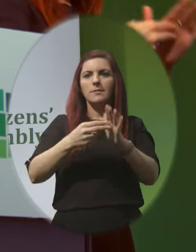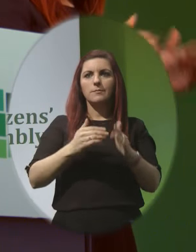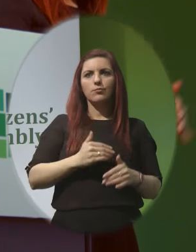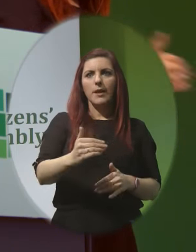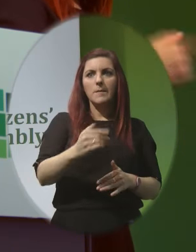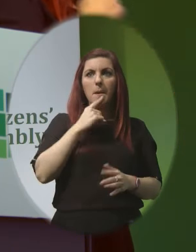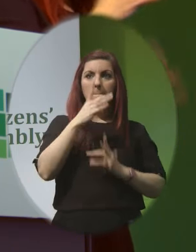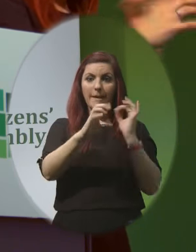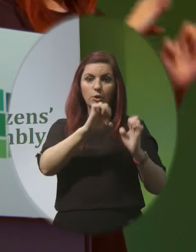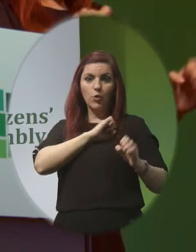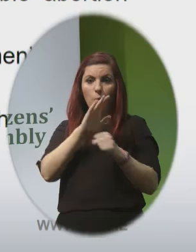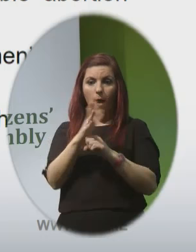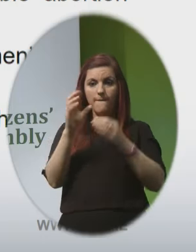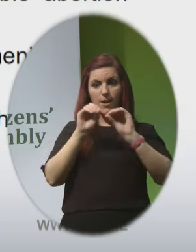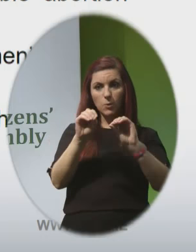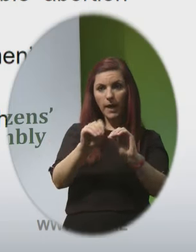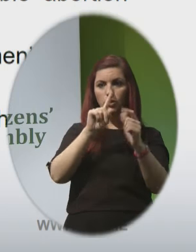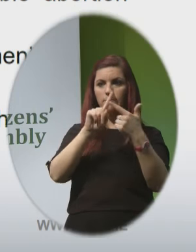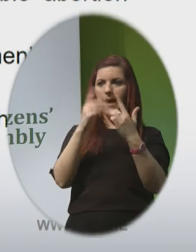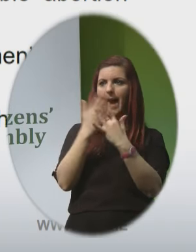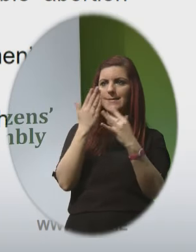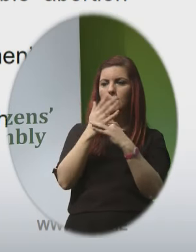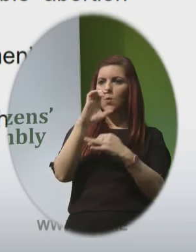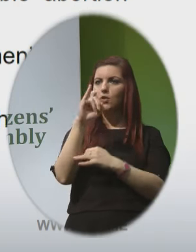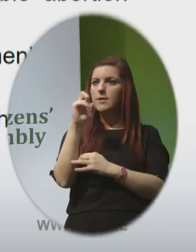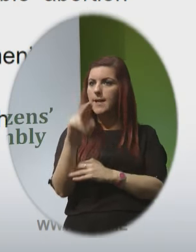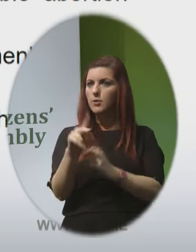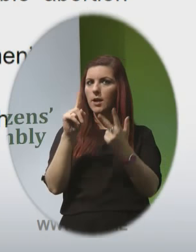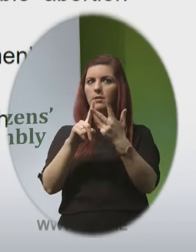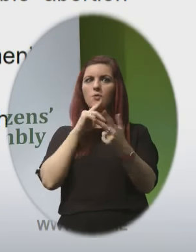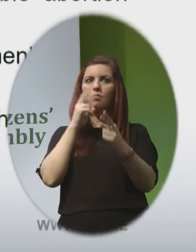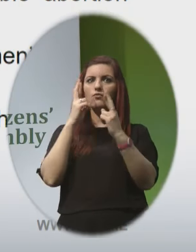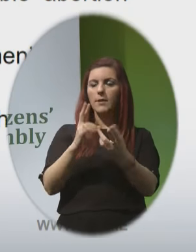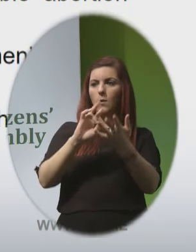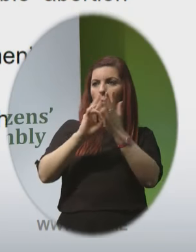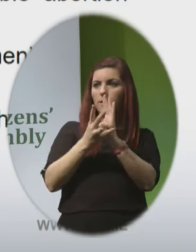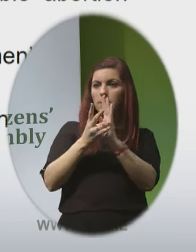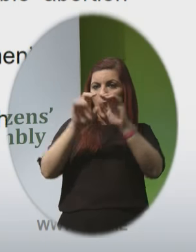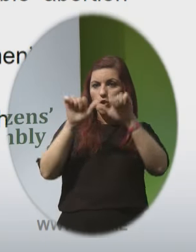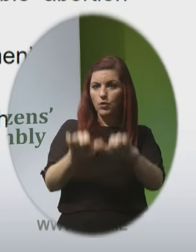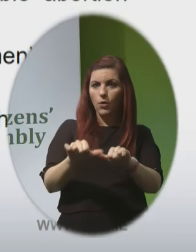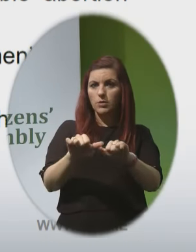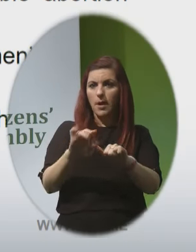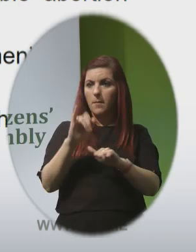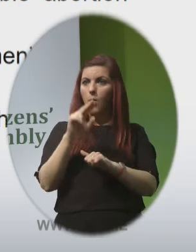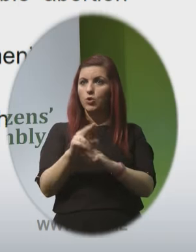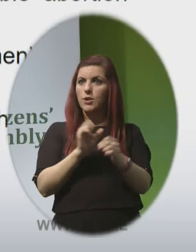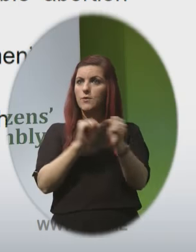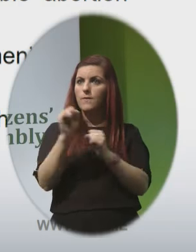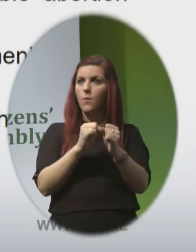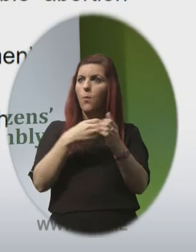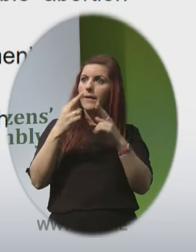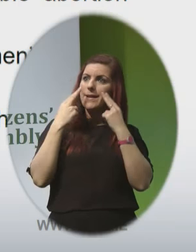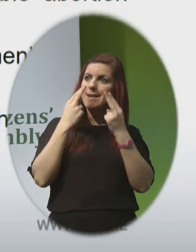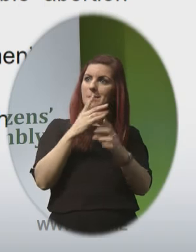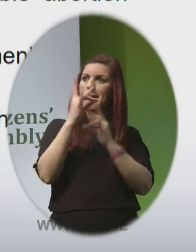and sexuality education ensure timely access to quality assured affordable abortion services when required to be sure